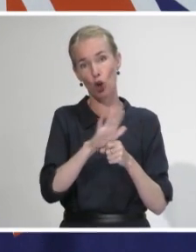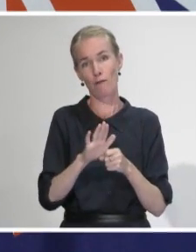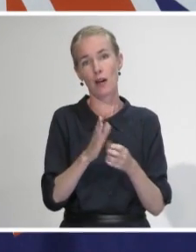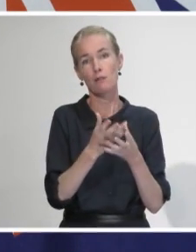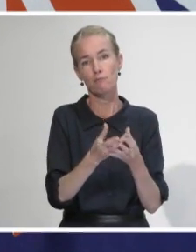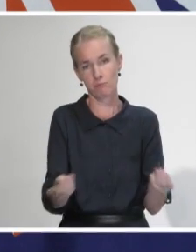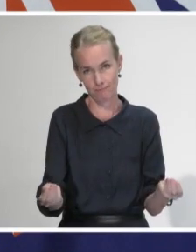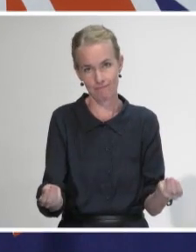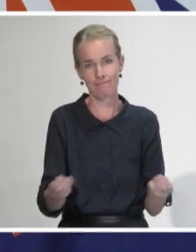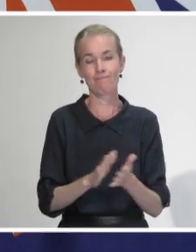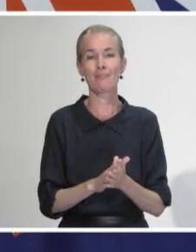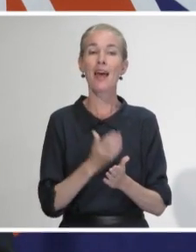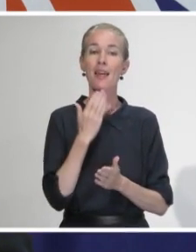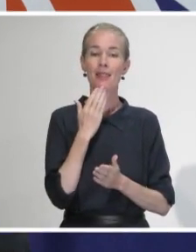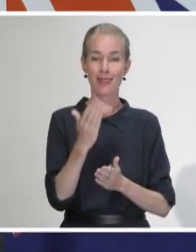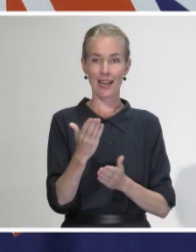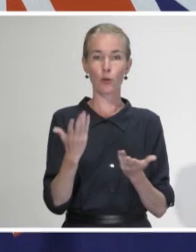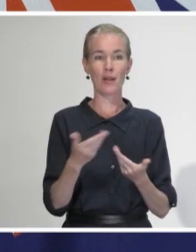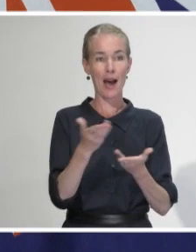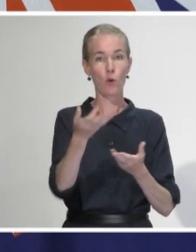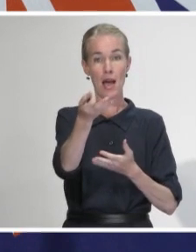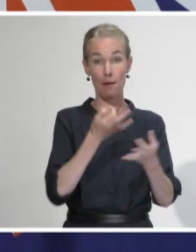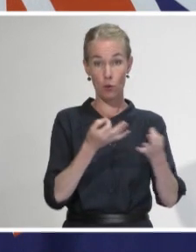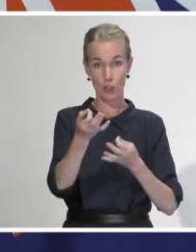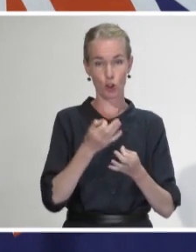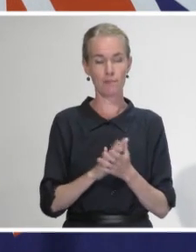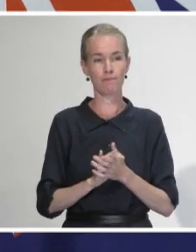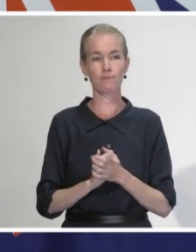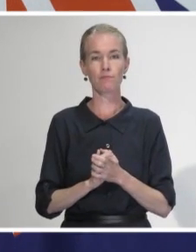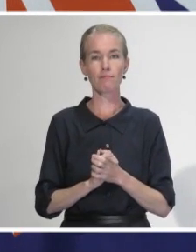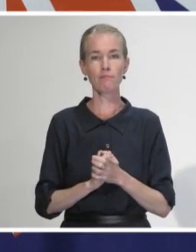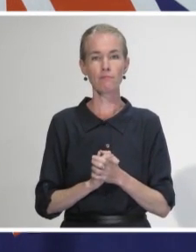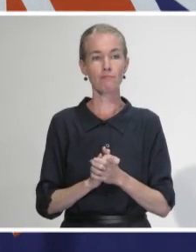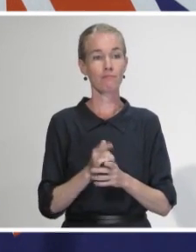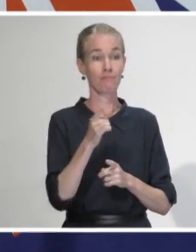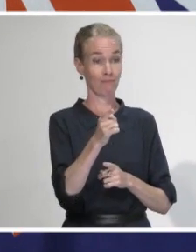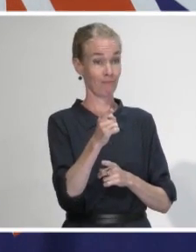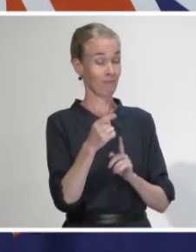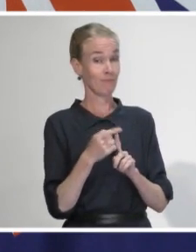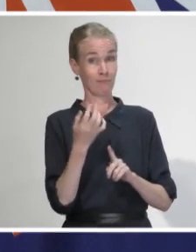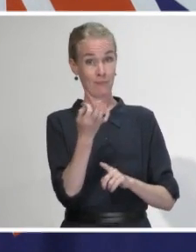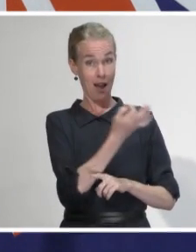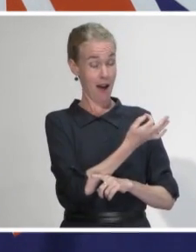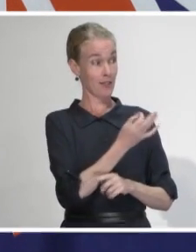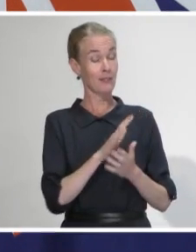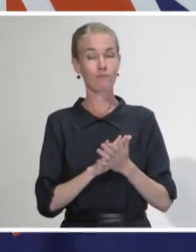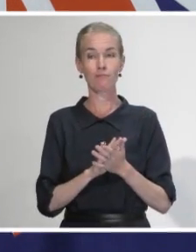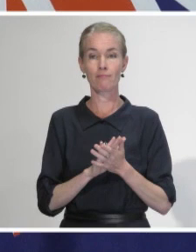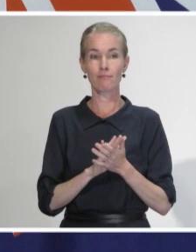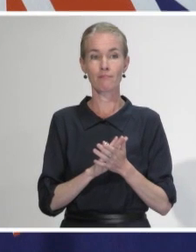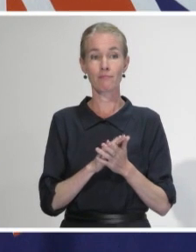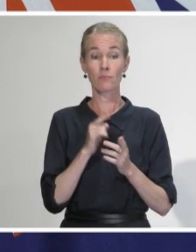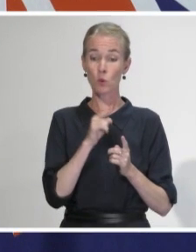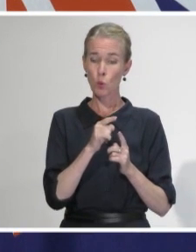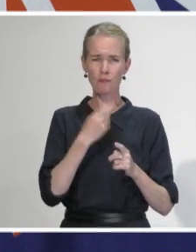I'm happy to take questions. You just told that message to GPs, saying to people, look, still go to your GP if you're not well. You've repeated